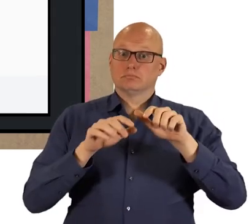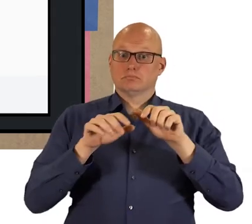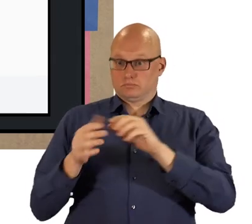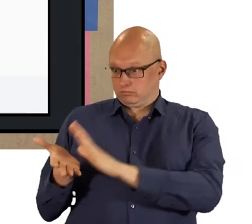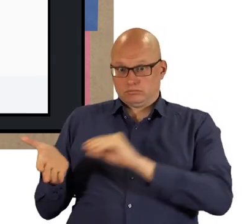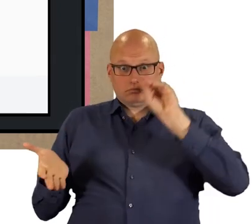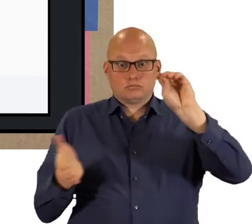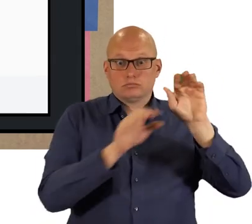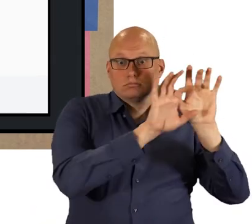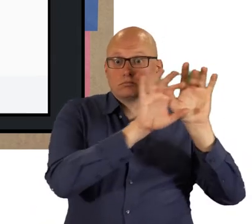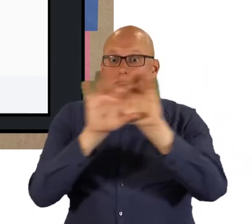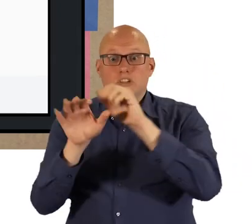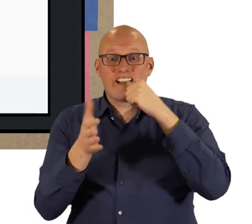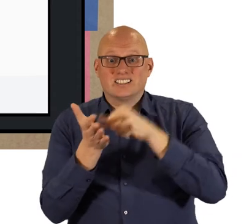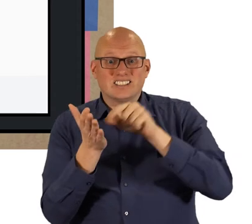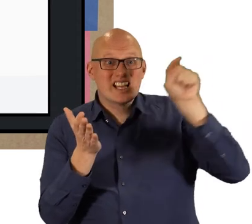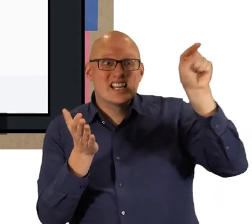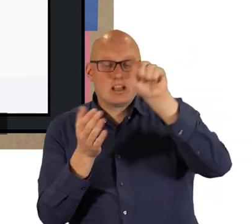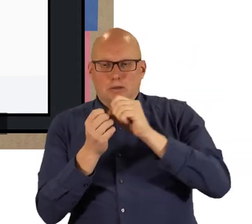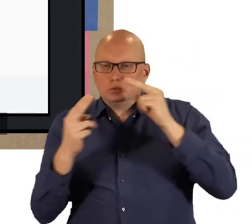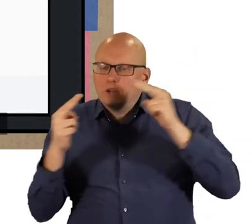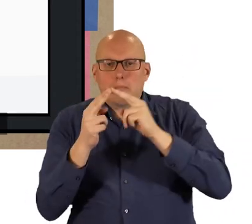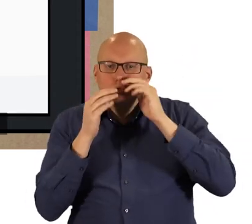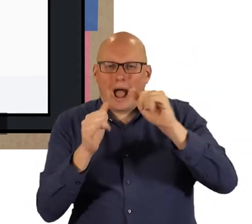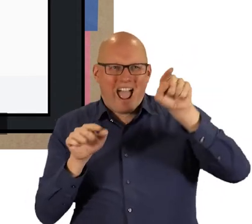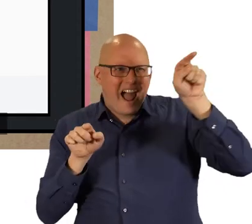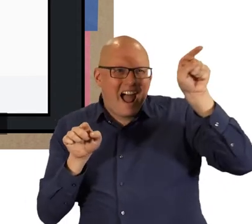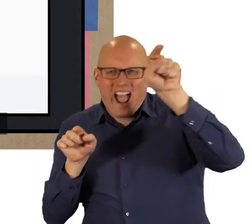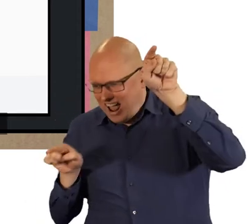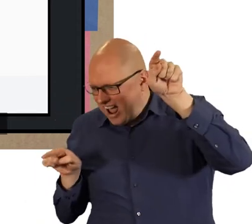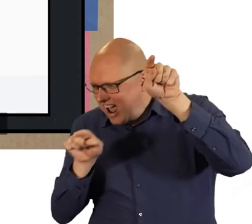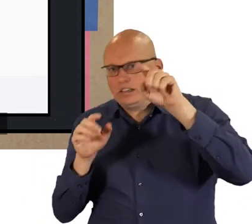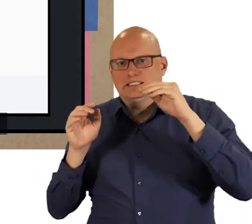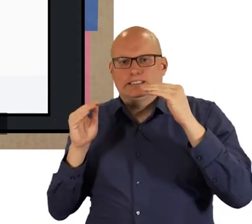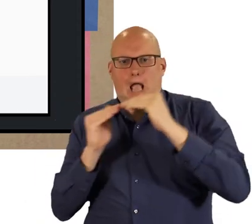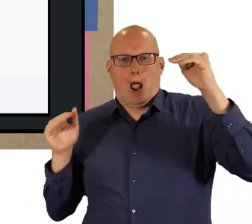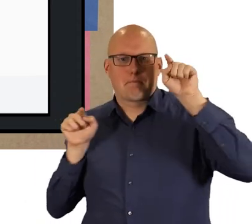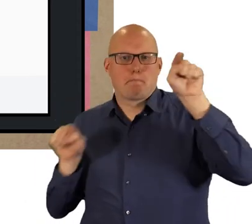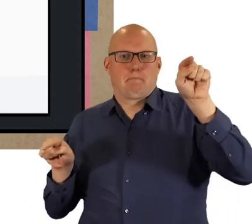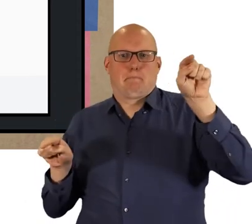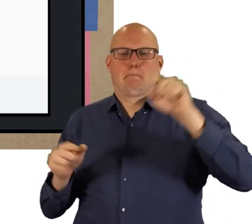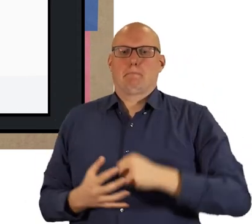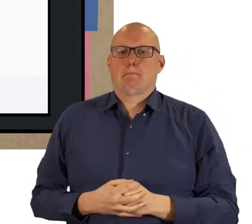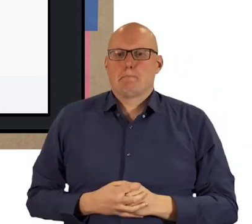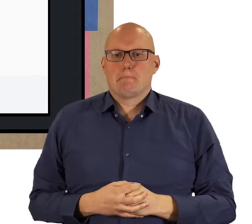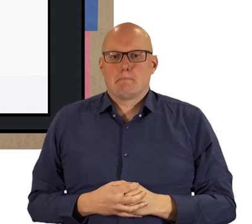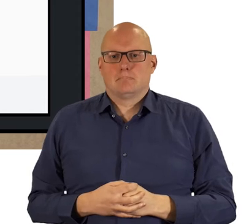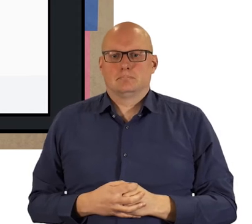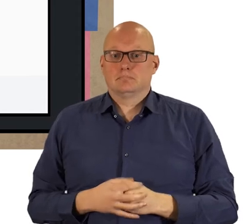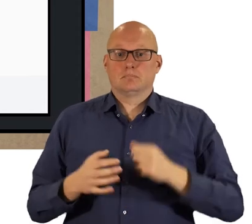if you are typing the link from a letter double check that you have typed the entire web address exactly as shown